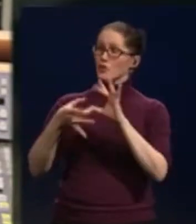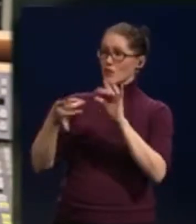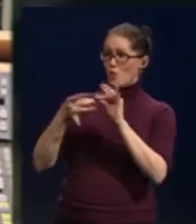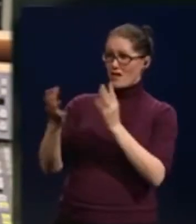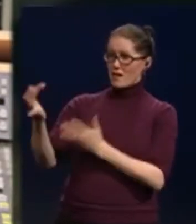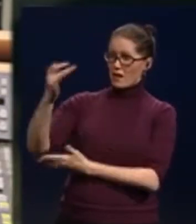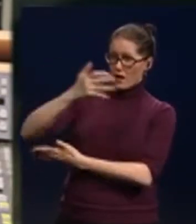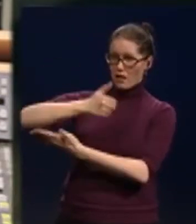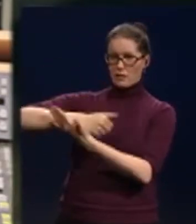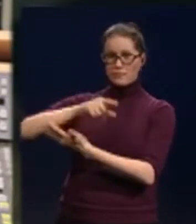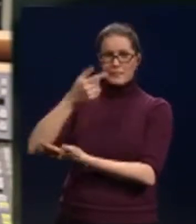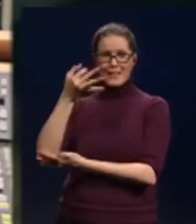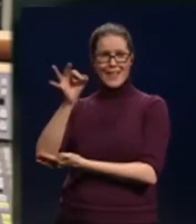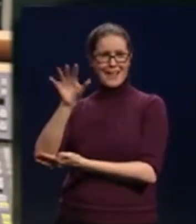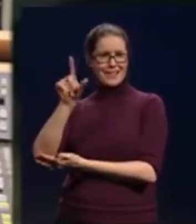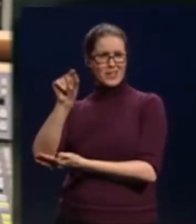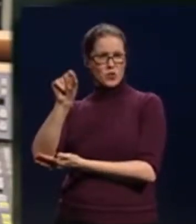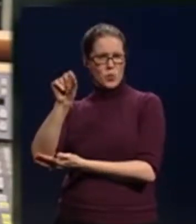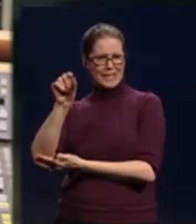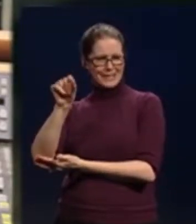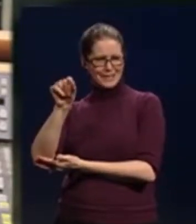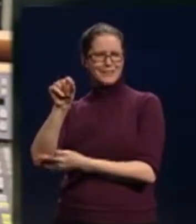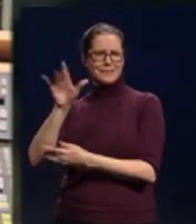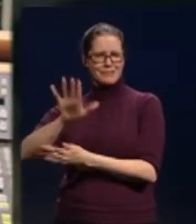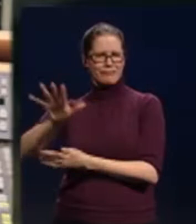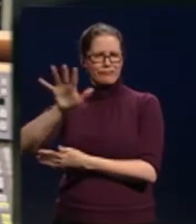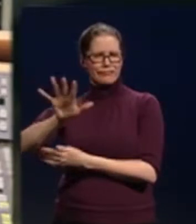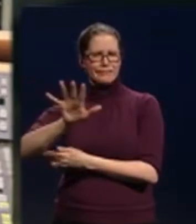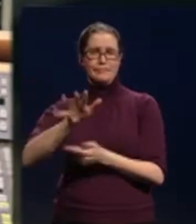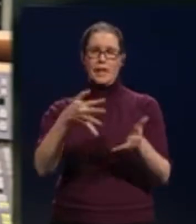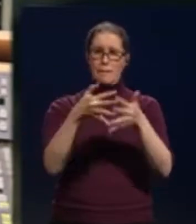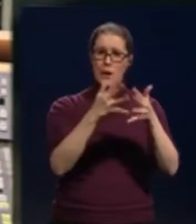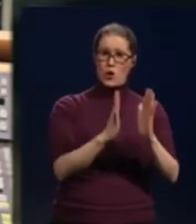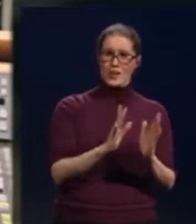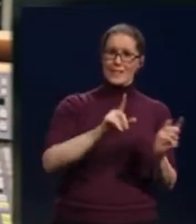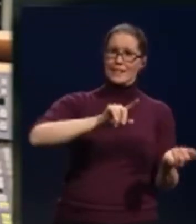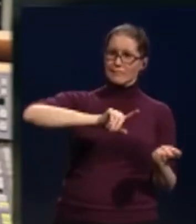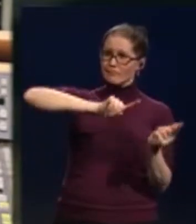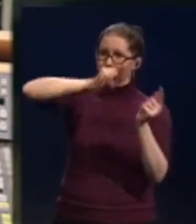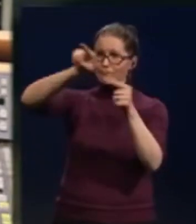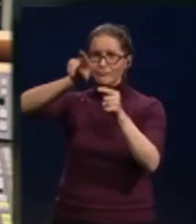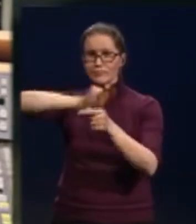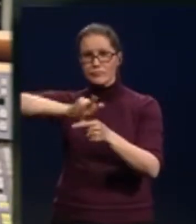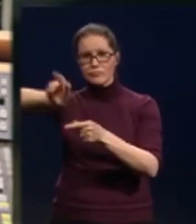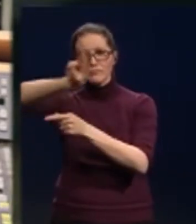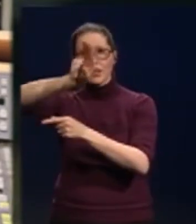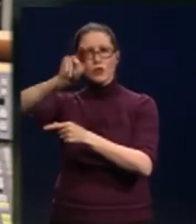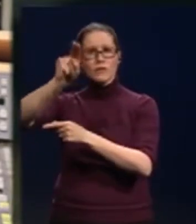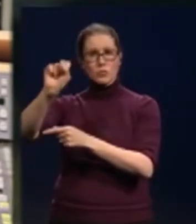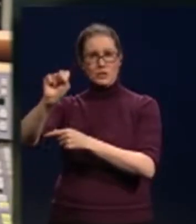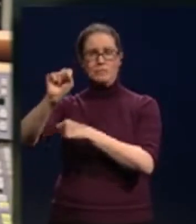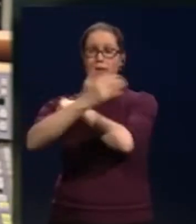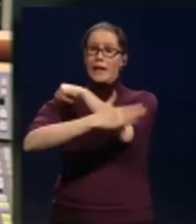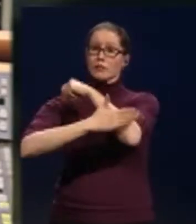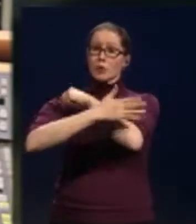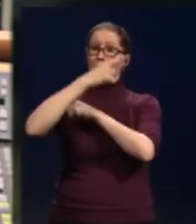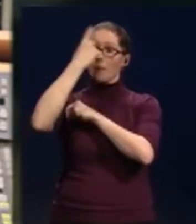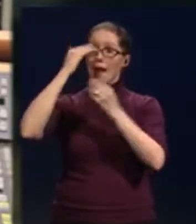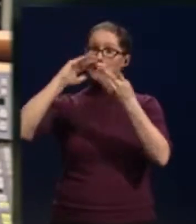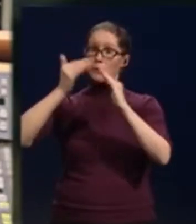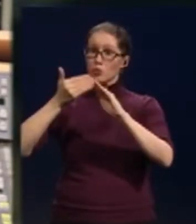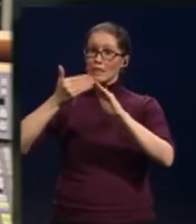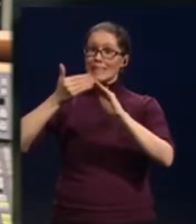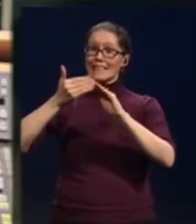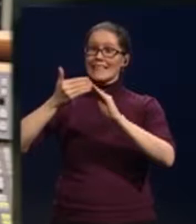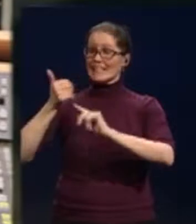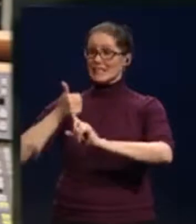1920s by an American who came up to Nova Scotia and went to all the black communities, the rural black communities and he interviewed